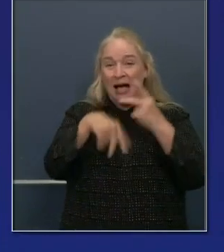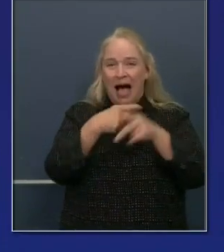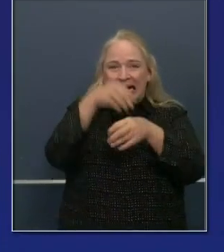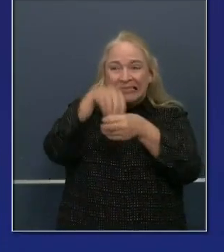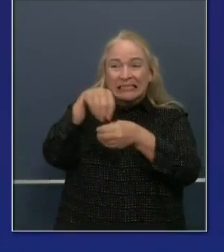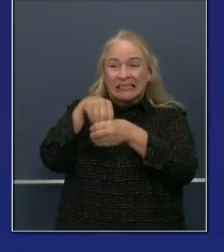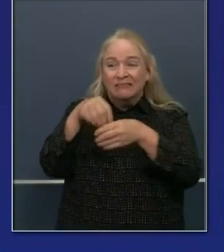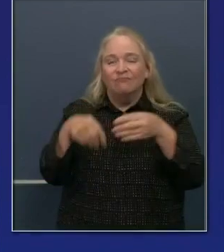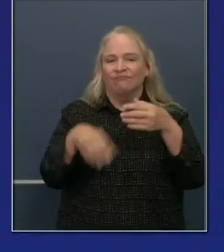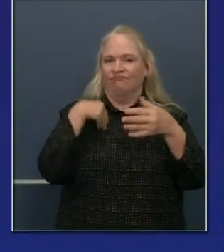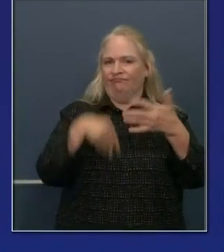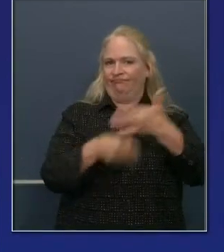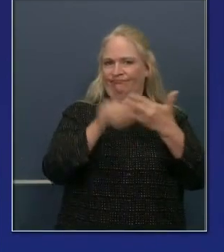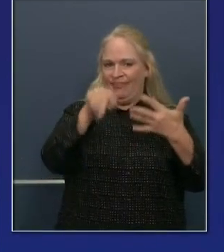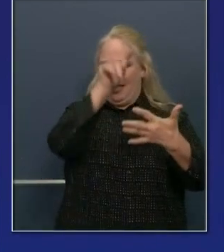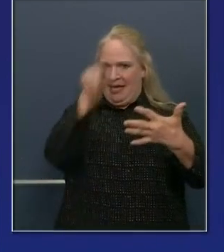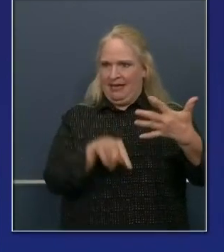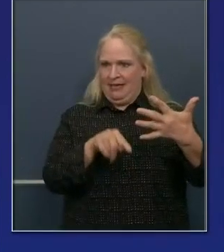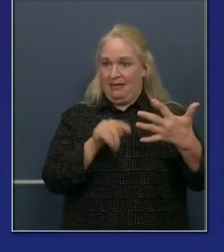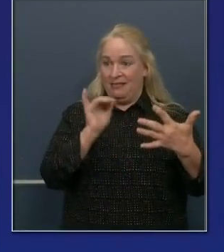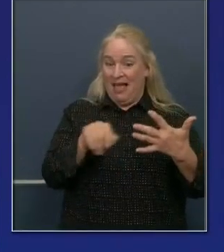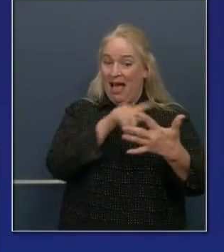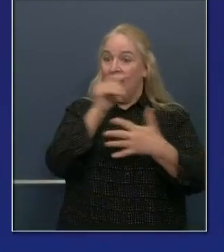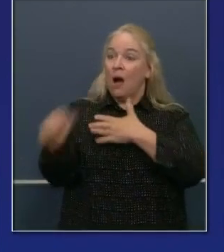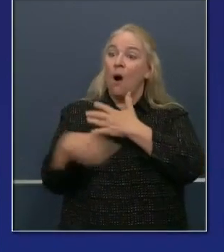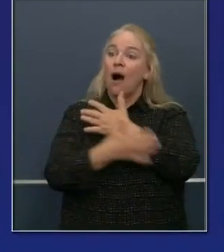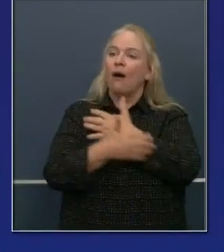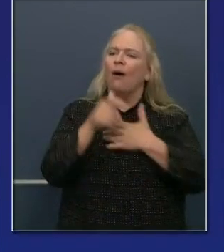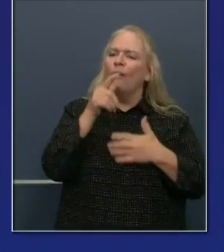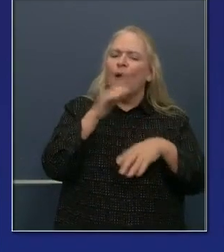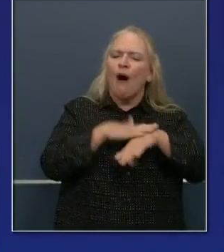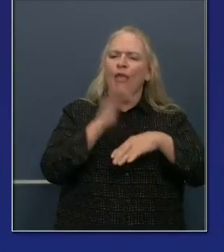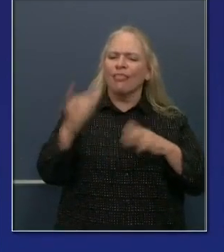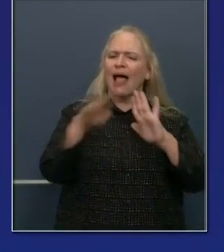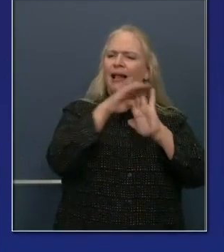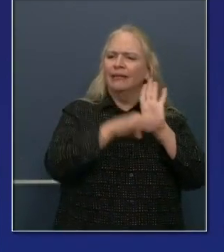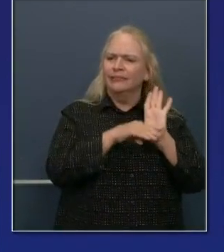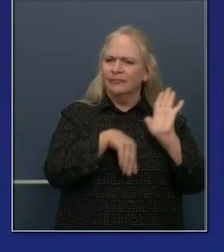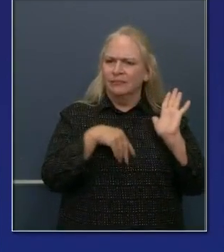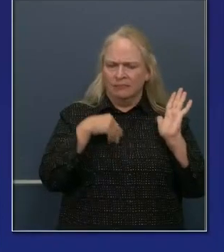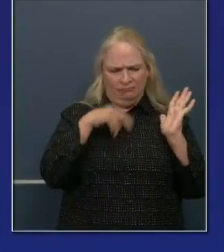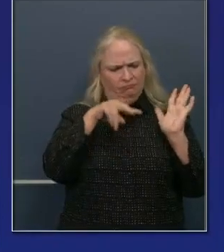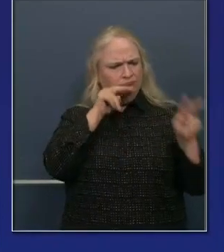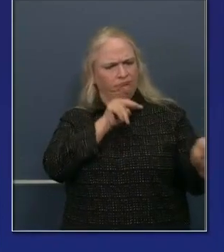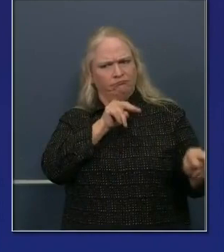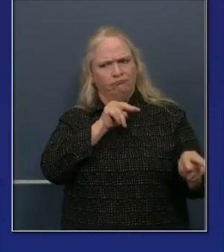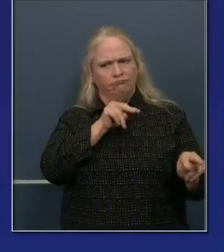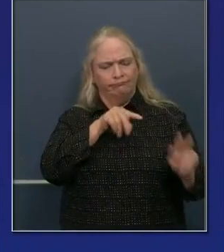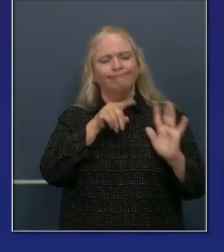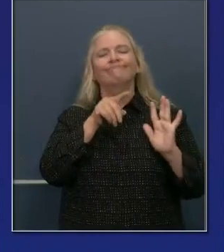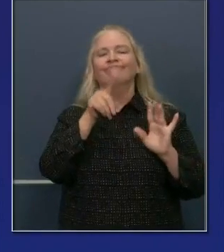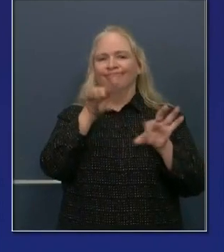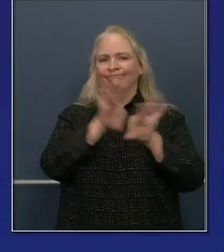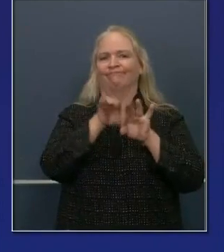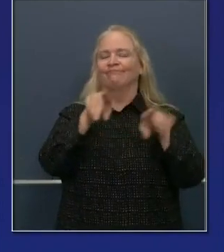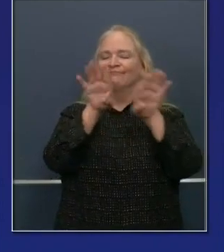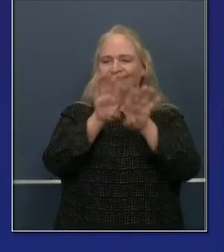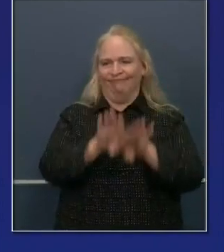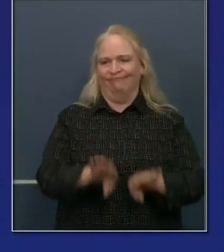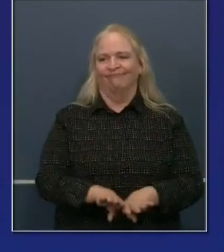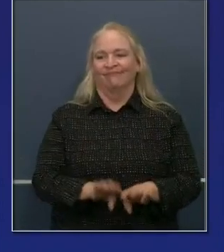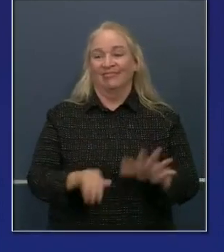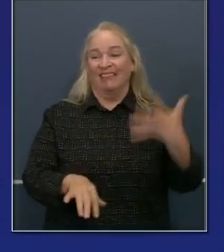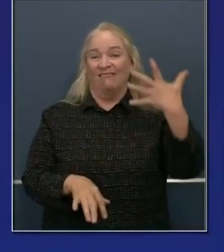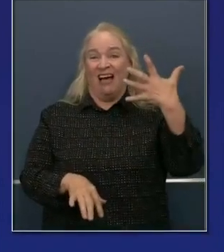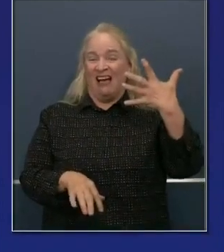operations in the counties that are on the monitoring list to include these additional